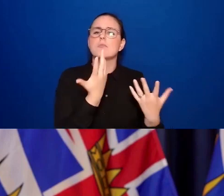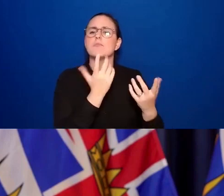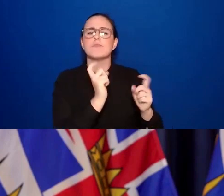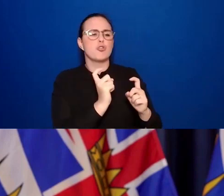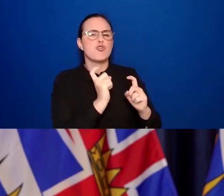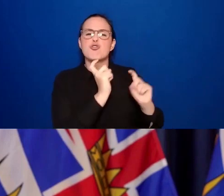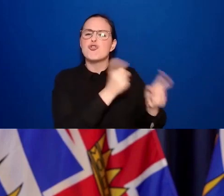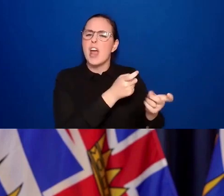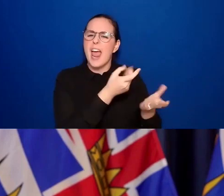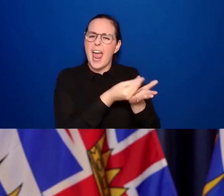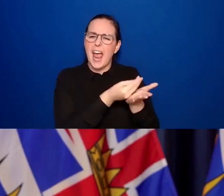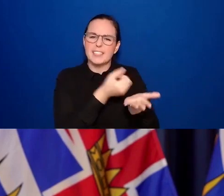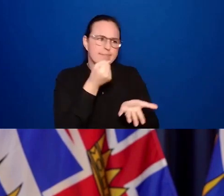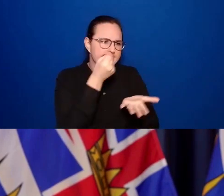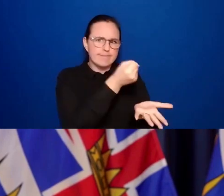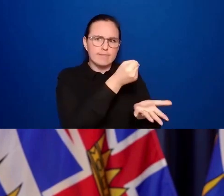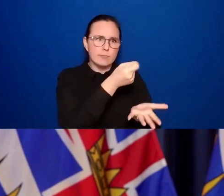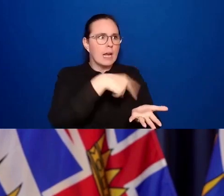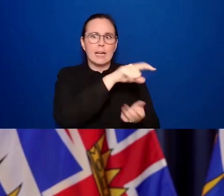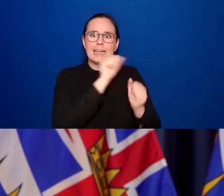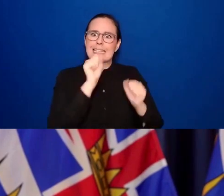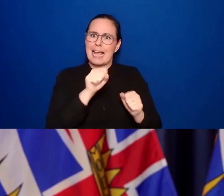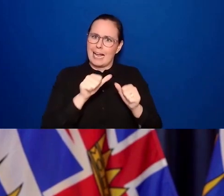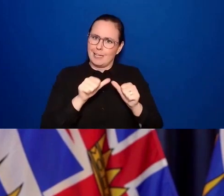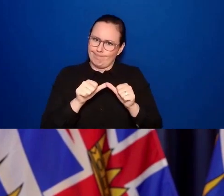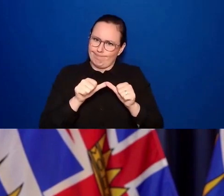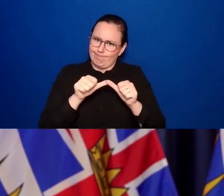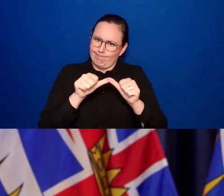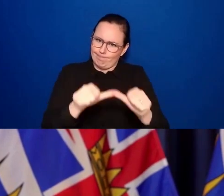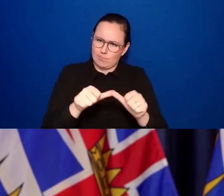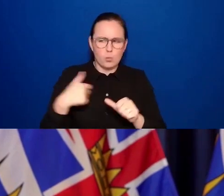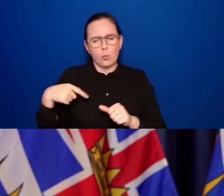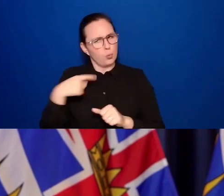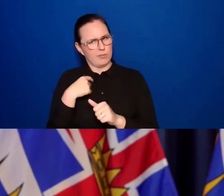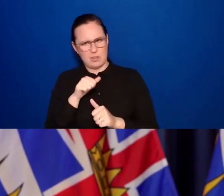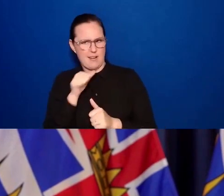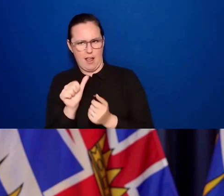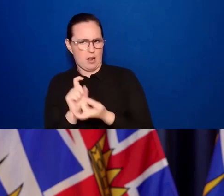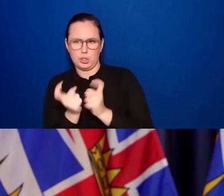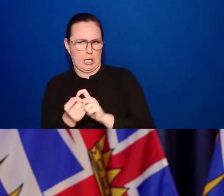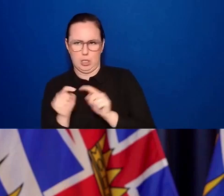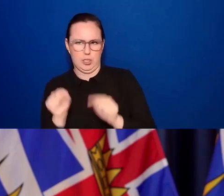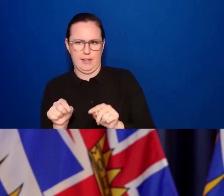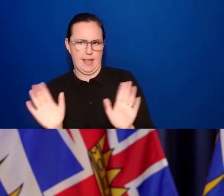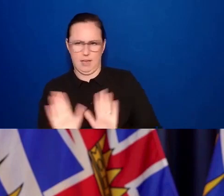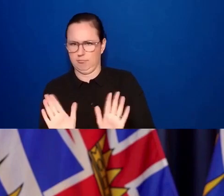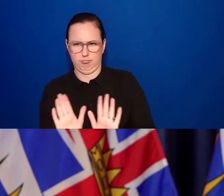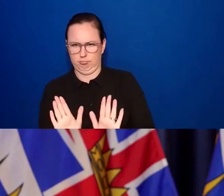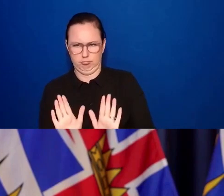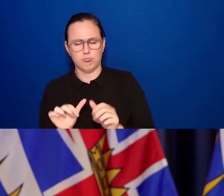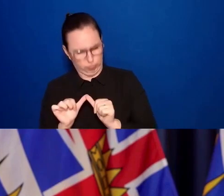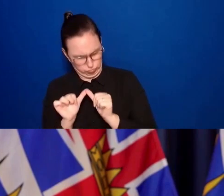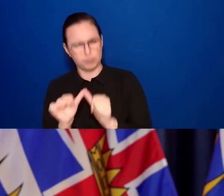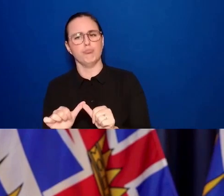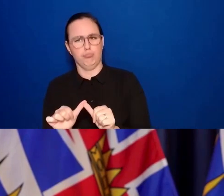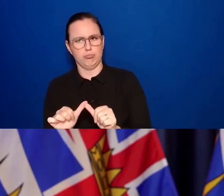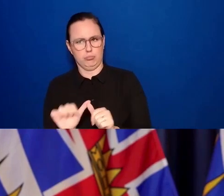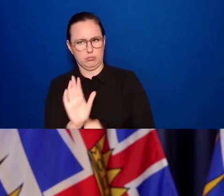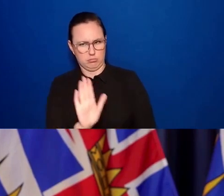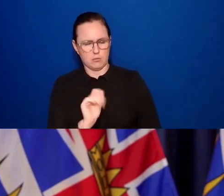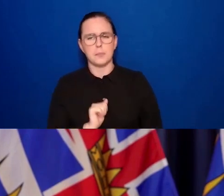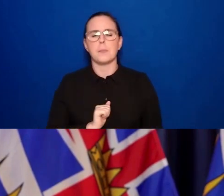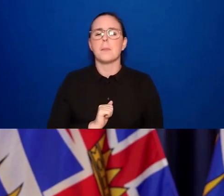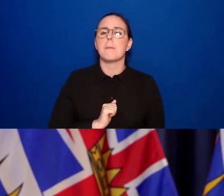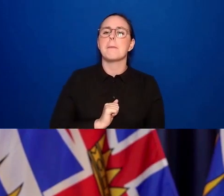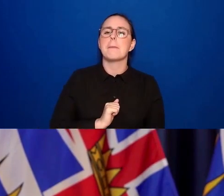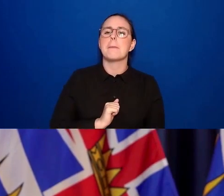through COVID. We're not changing that now. And if there are additional costs or challenges with the vaccine